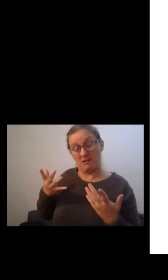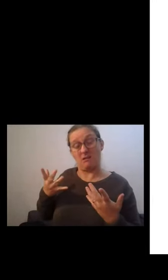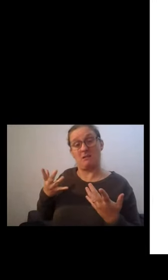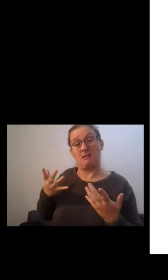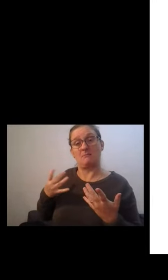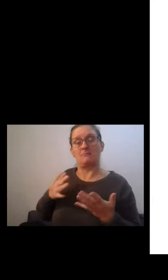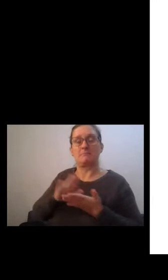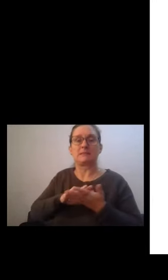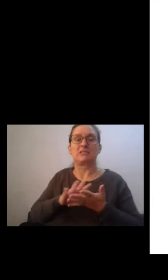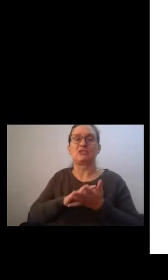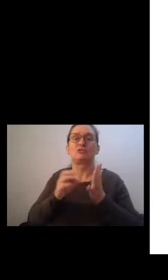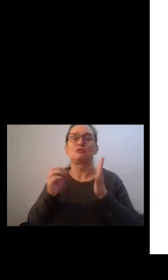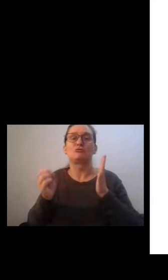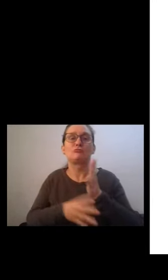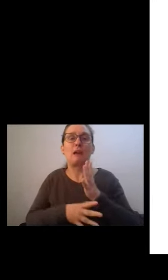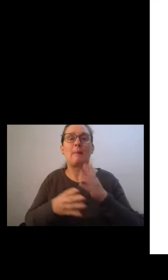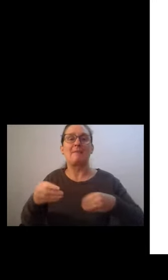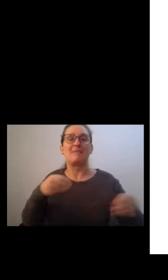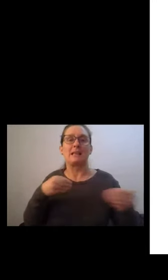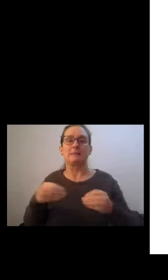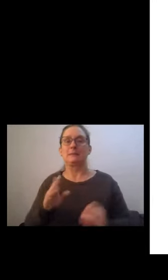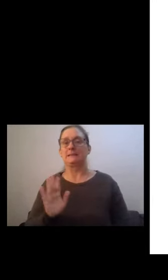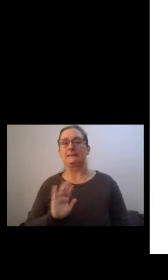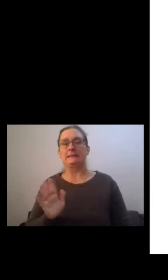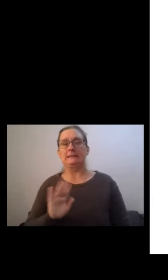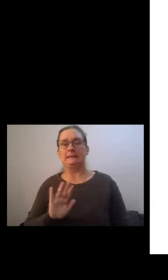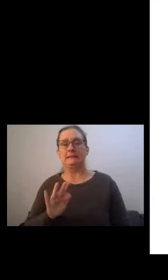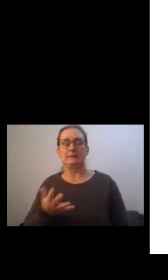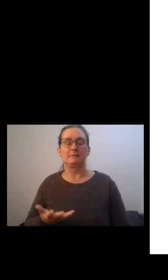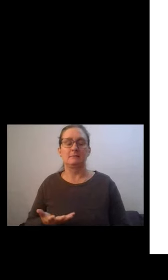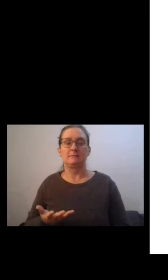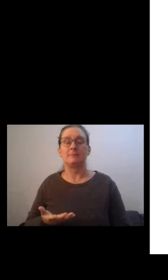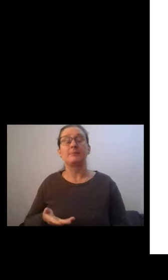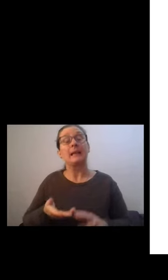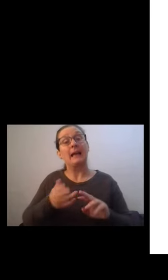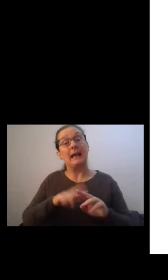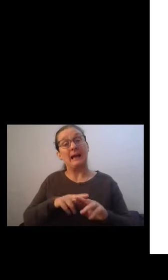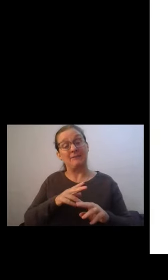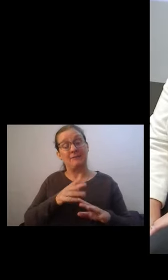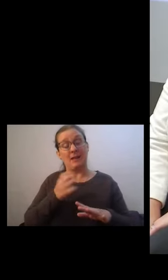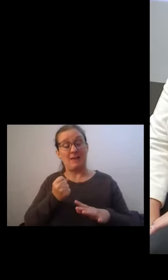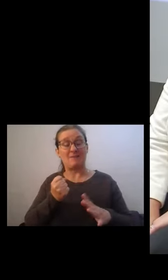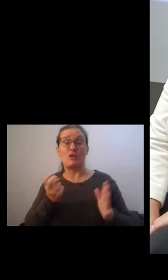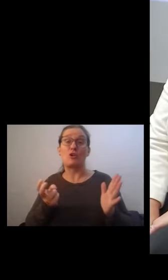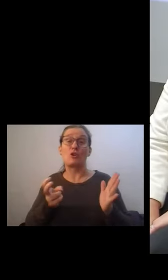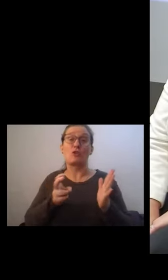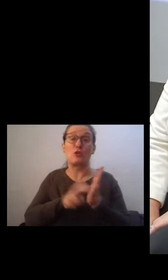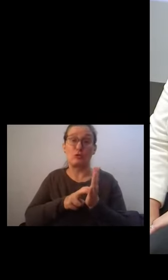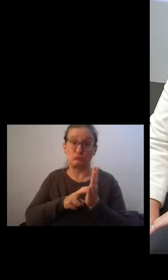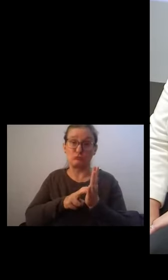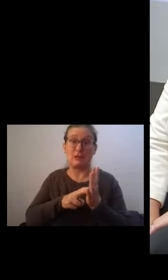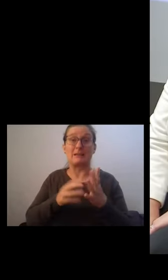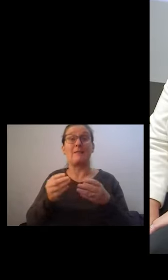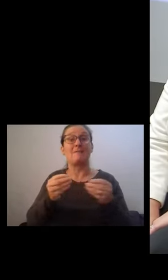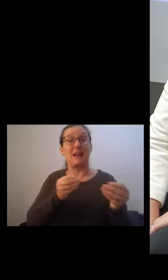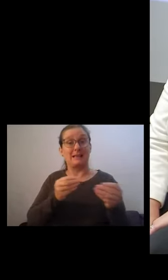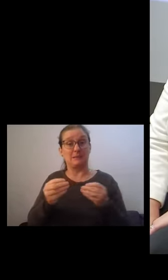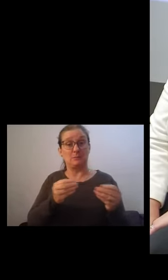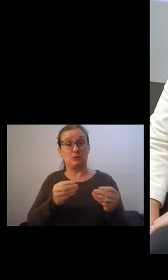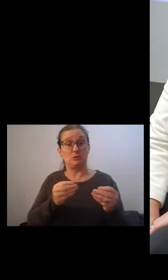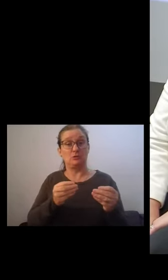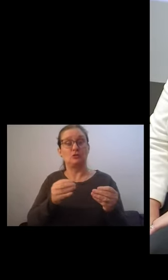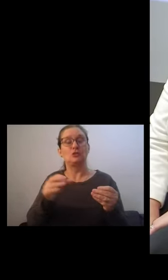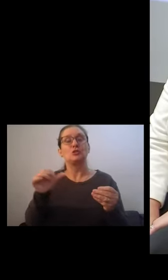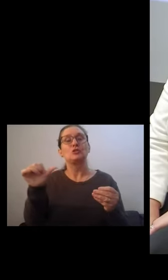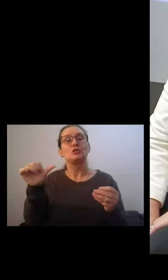all flexibility. But we think that if people are on a contract, a flexible contract, then those contracts should at least